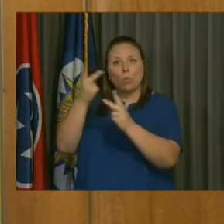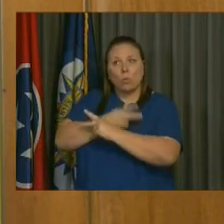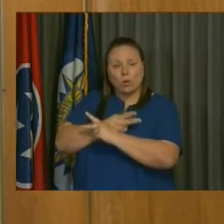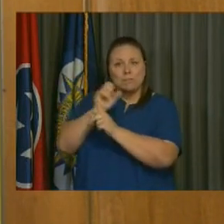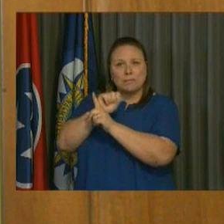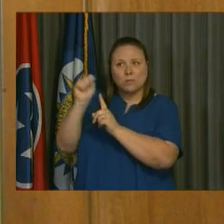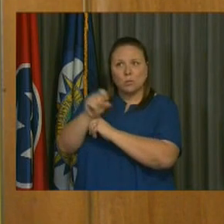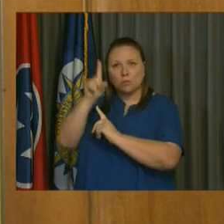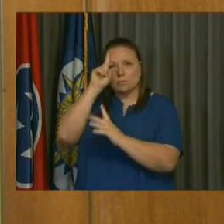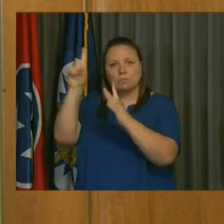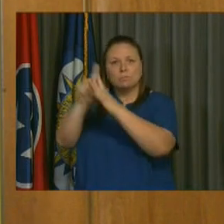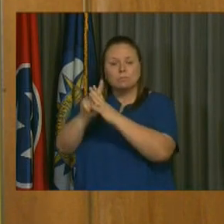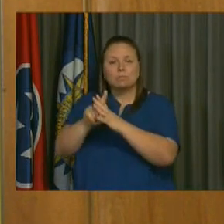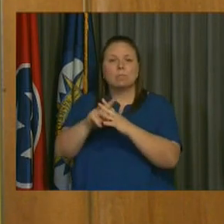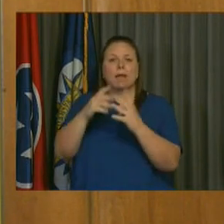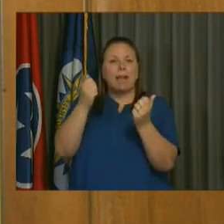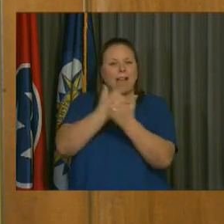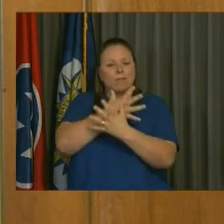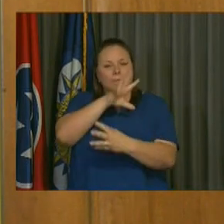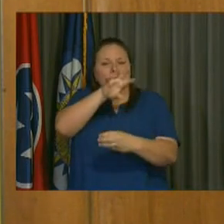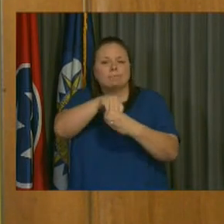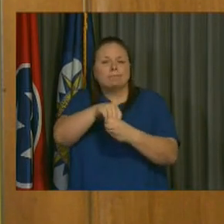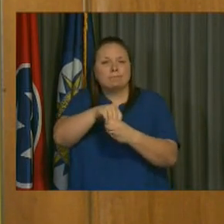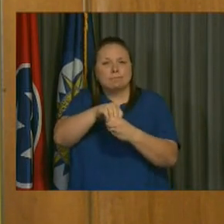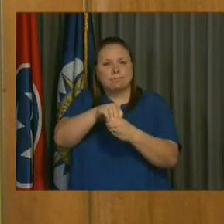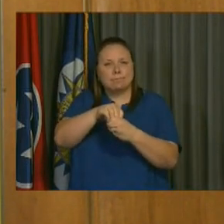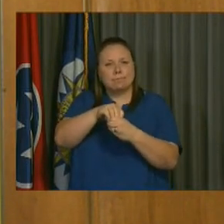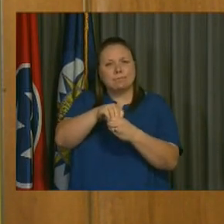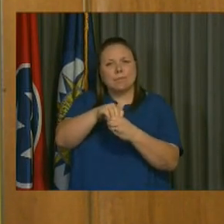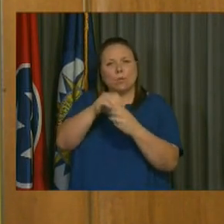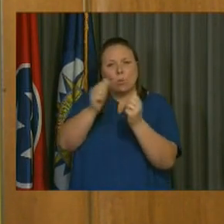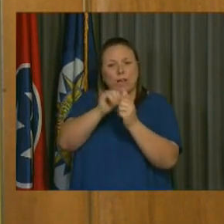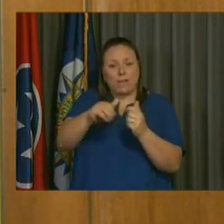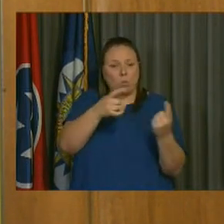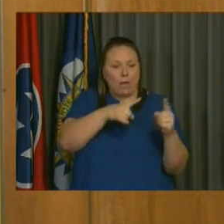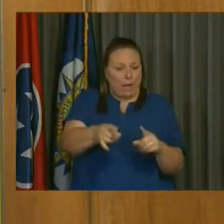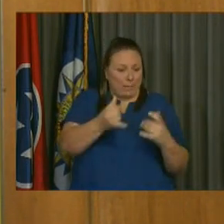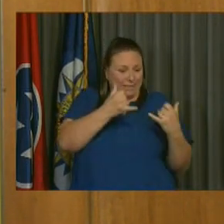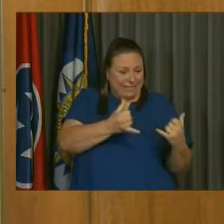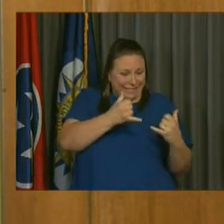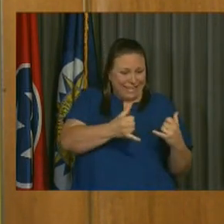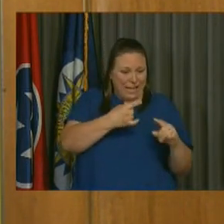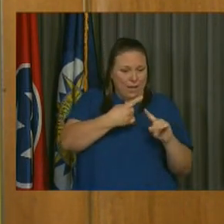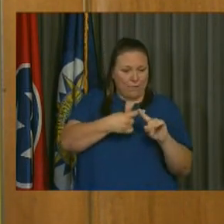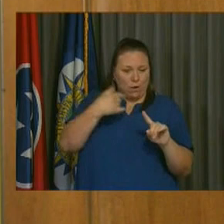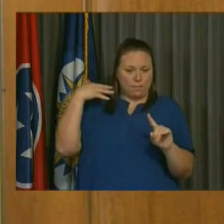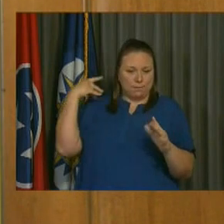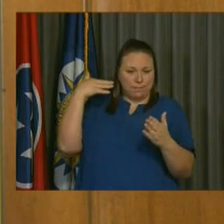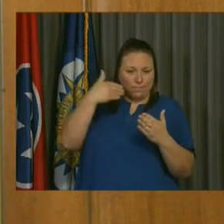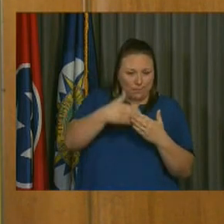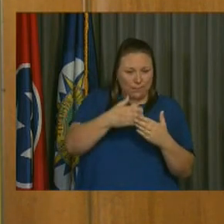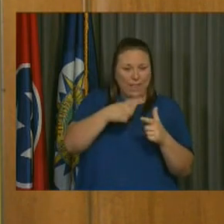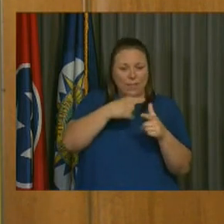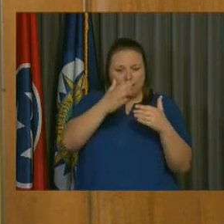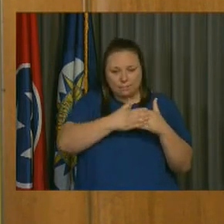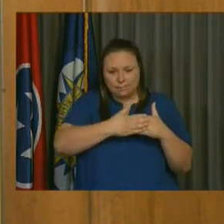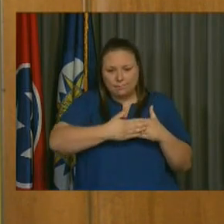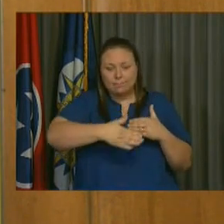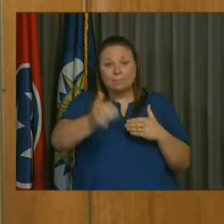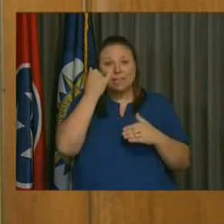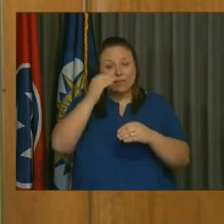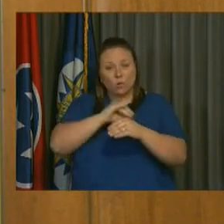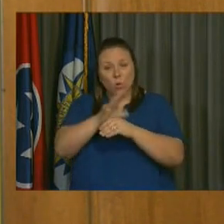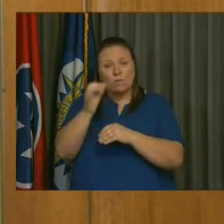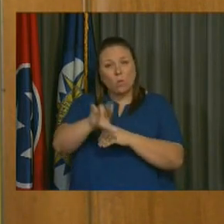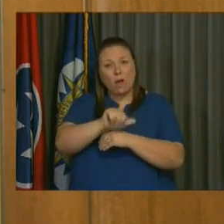And a lot will be built into that, including what needs to happen today for the events that have already happened, as well as planning for what happens if COVID and